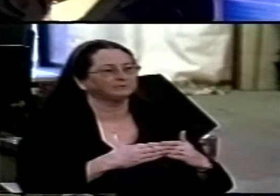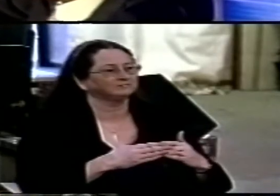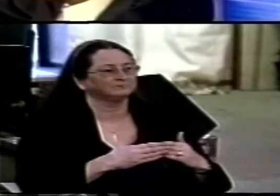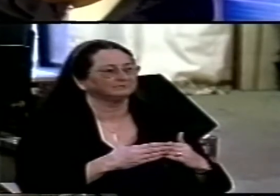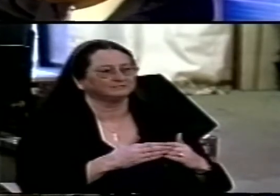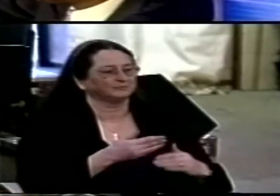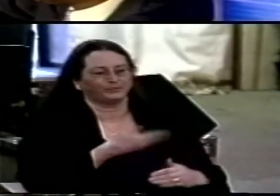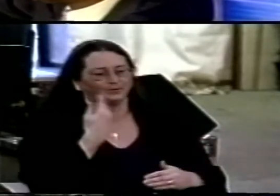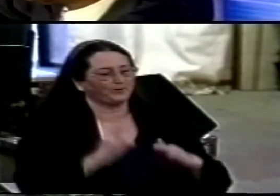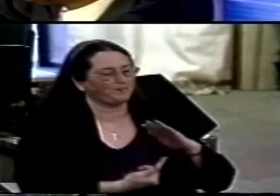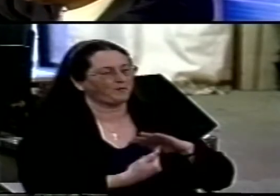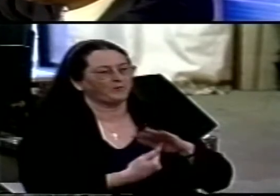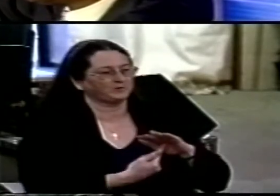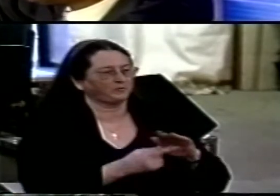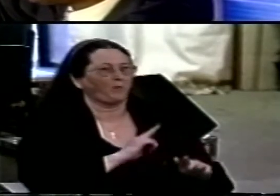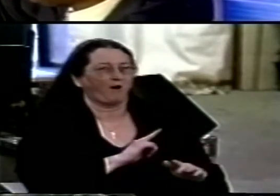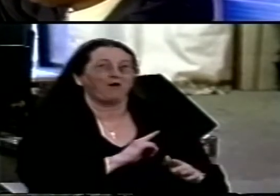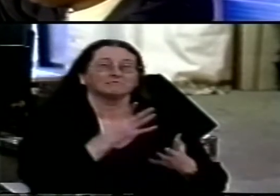insignificance